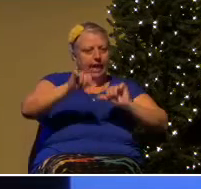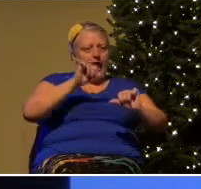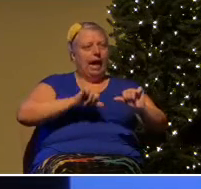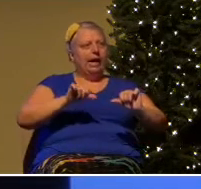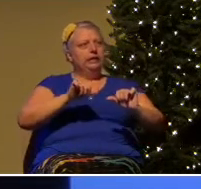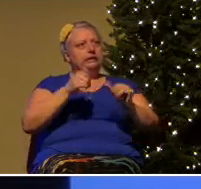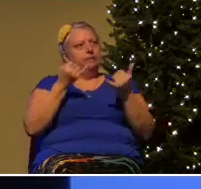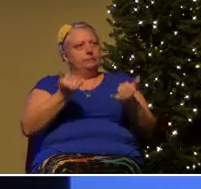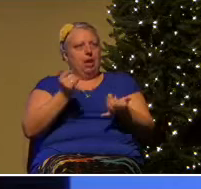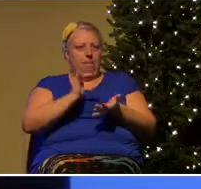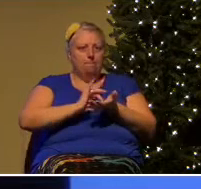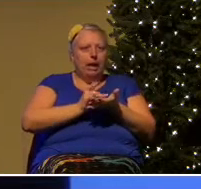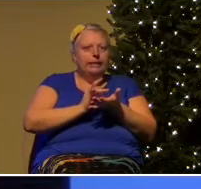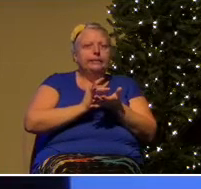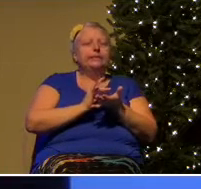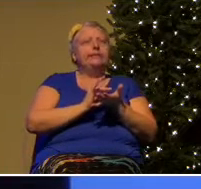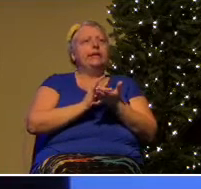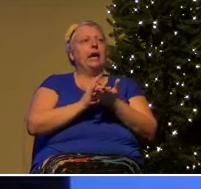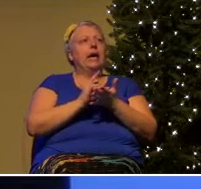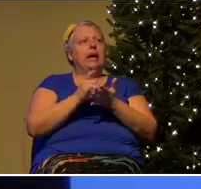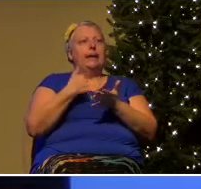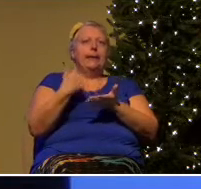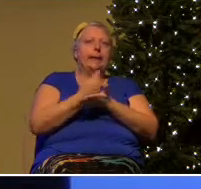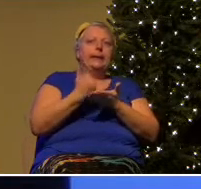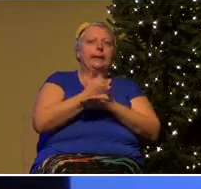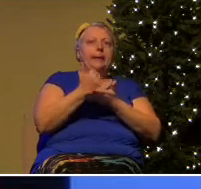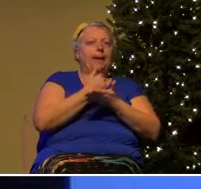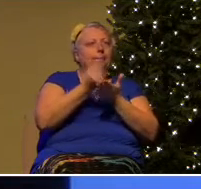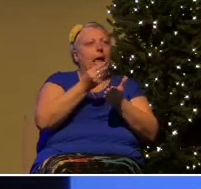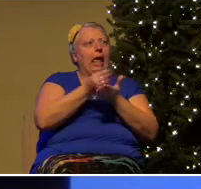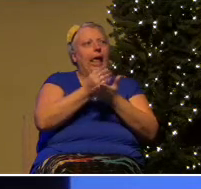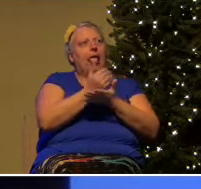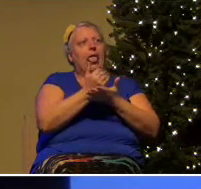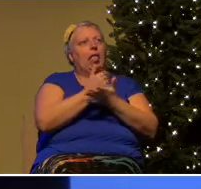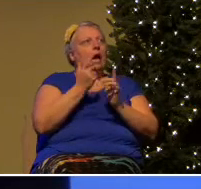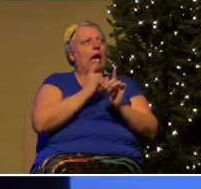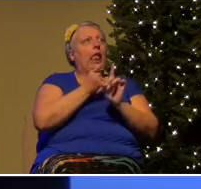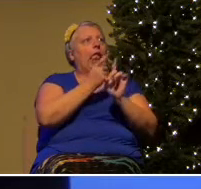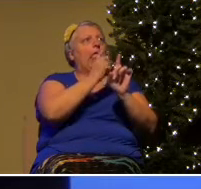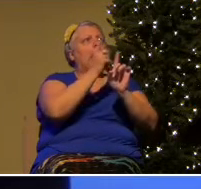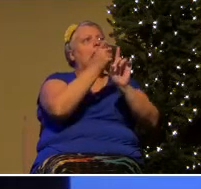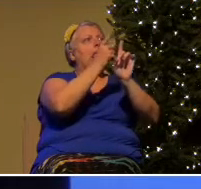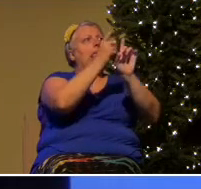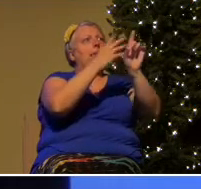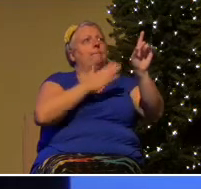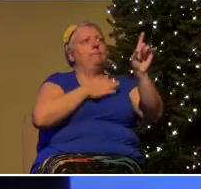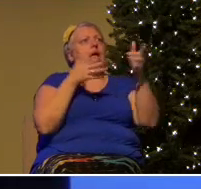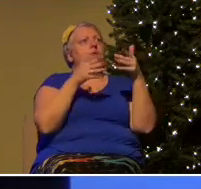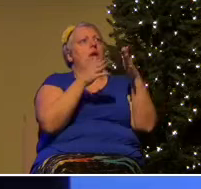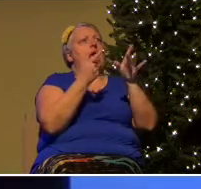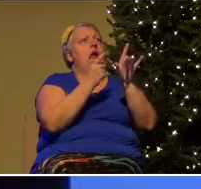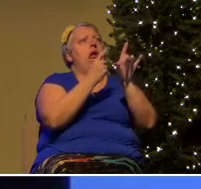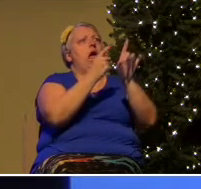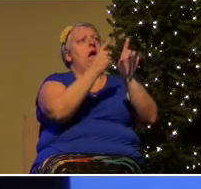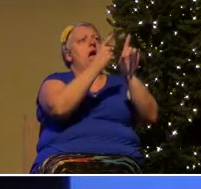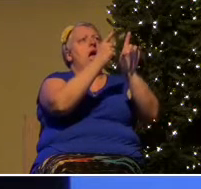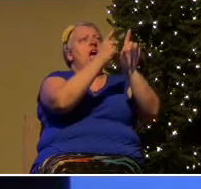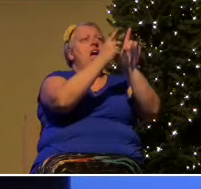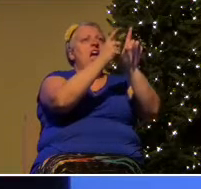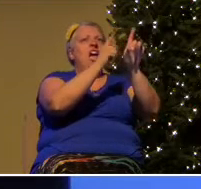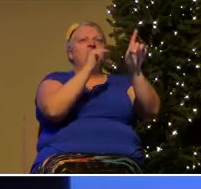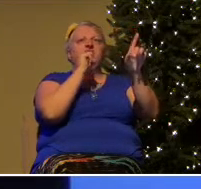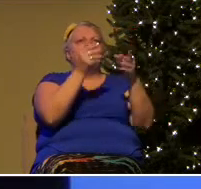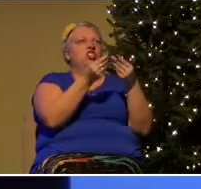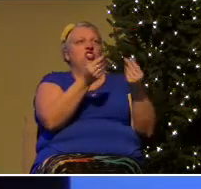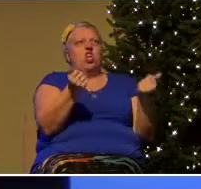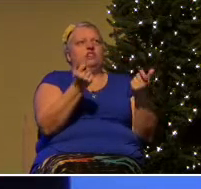and you know making money whatever it is and yes that seems to work but it doesn't solve the problem of